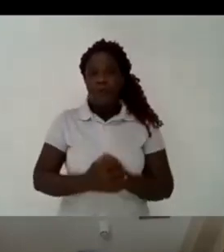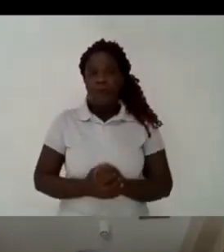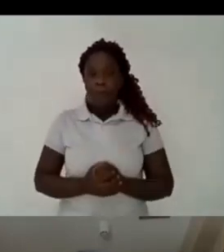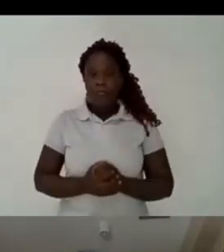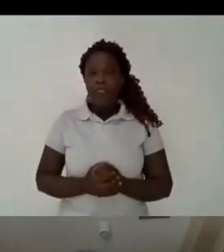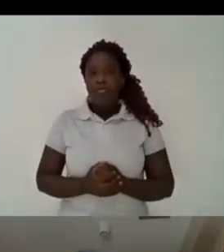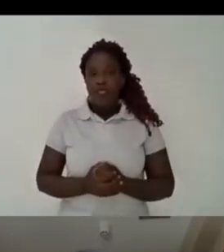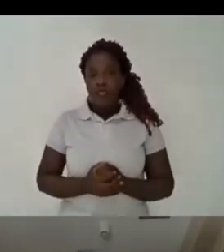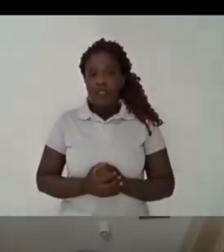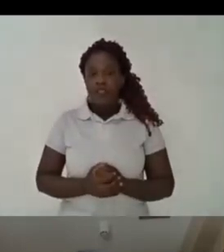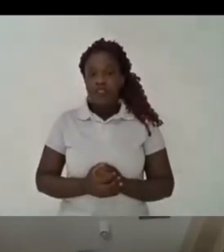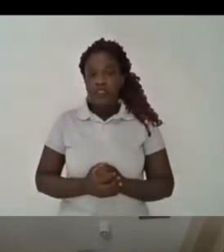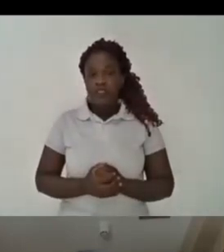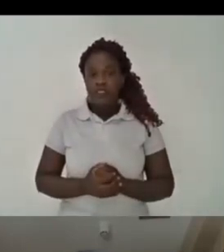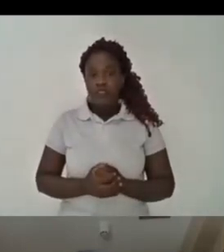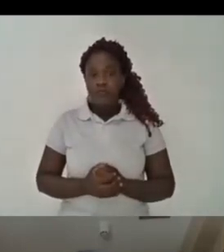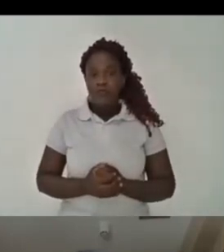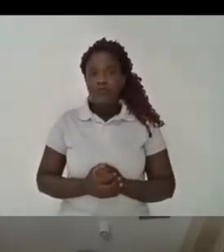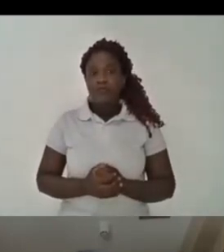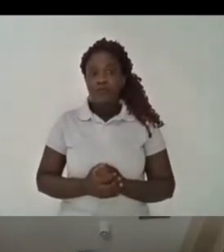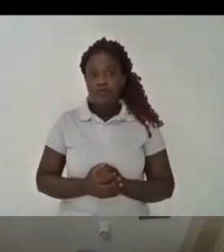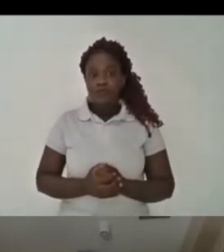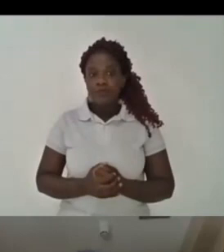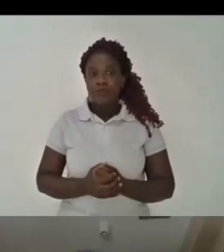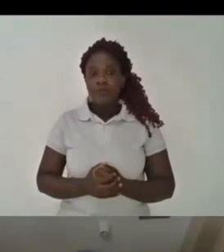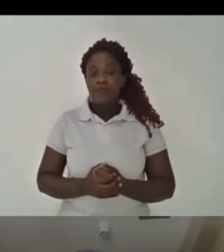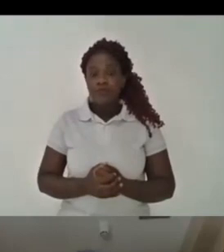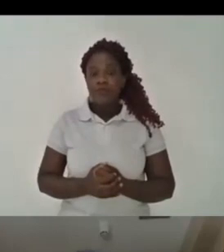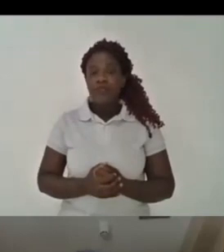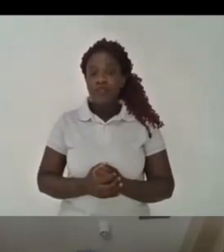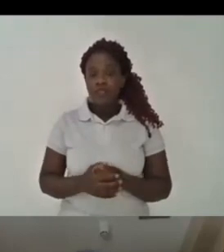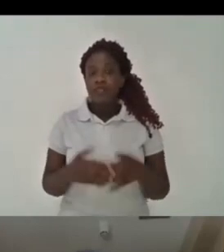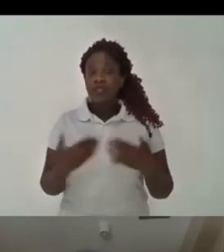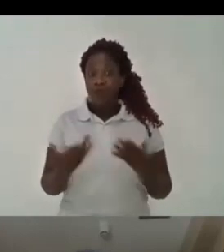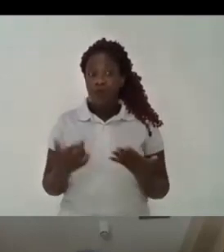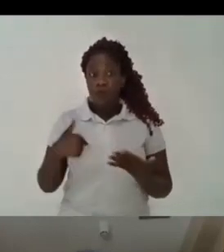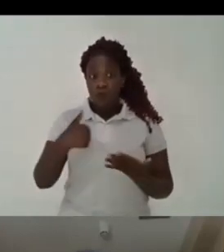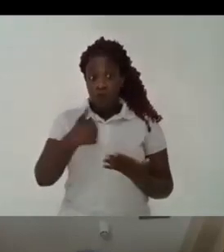backlash against gender studies within the university